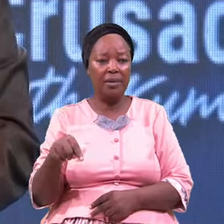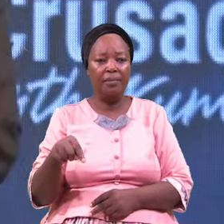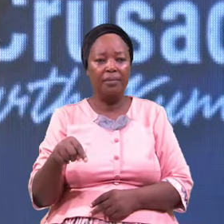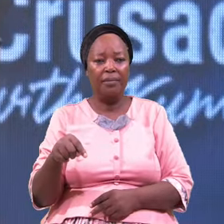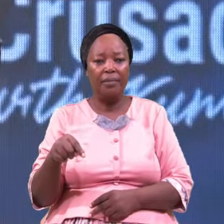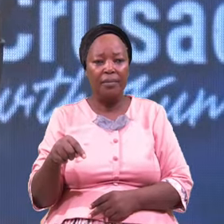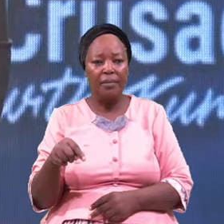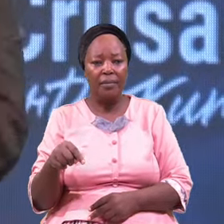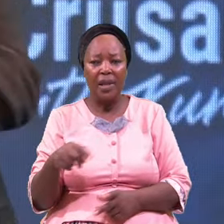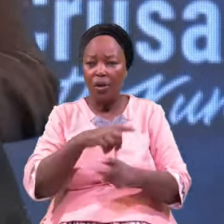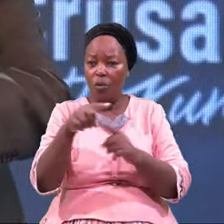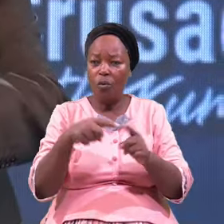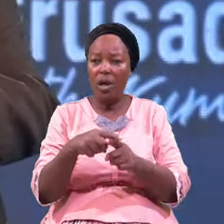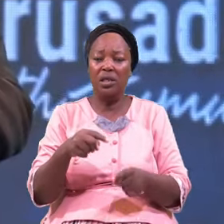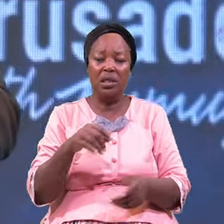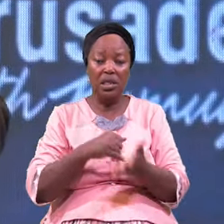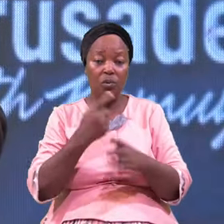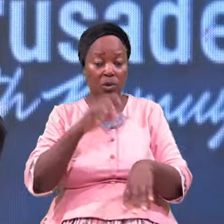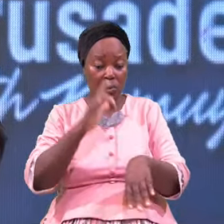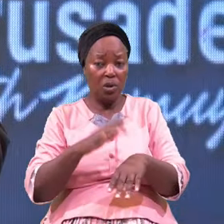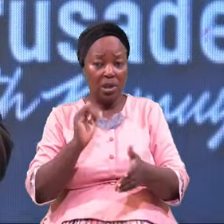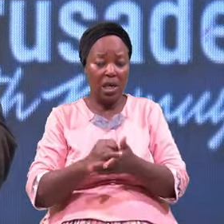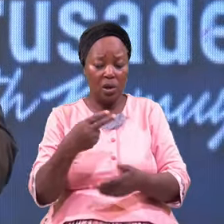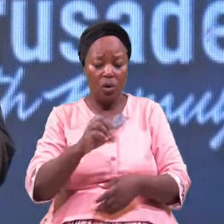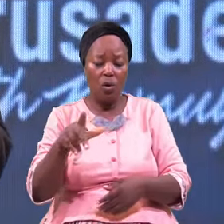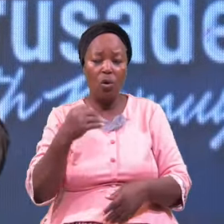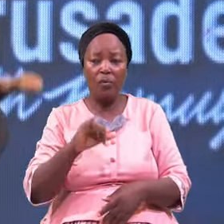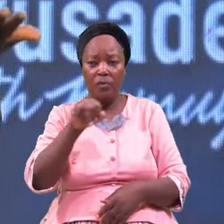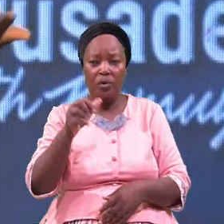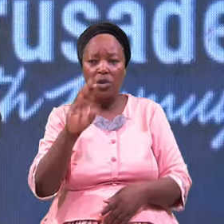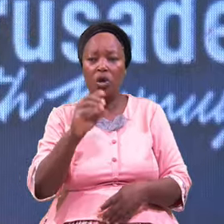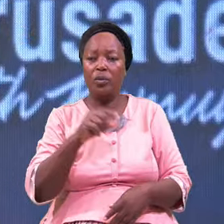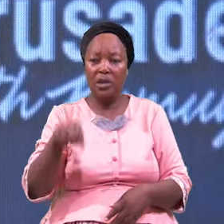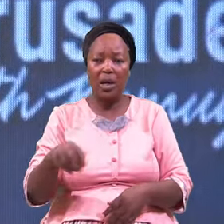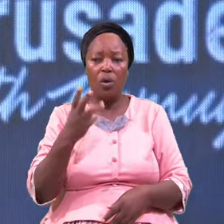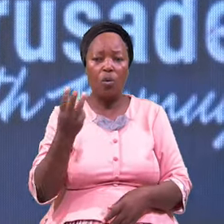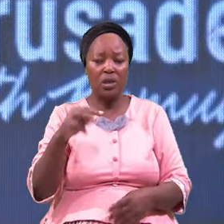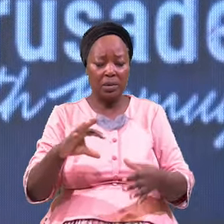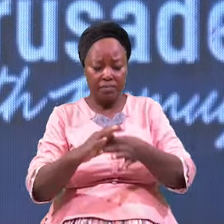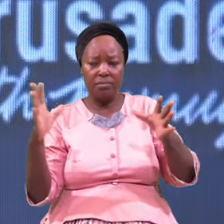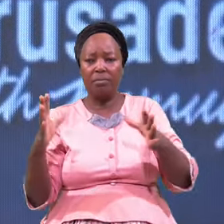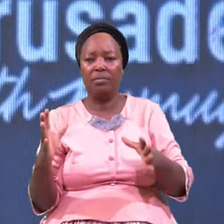When It Was Thought That Hollow Of Jacob's Time Was Out Of Joint